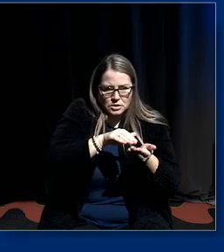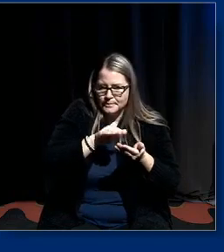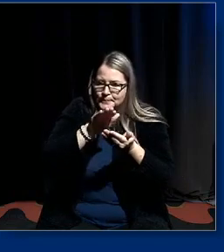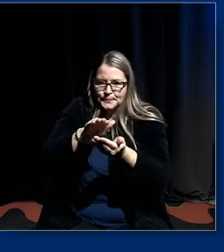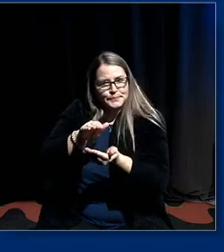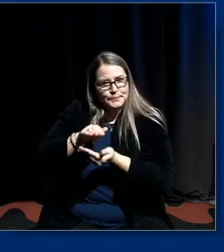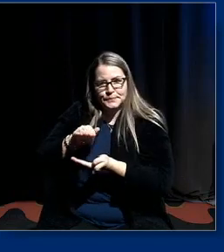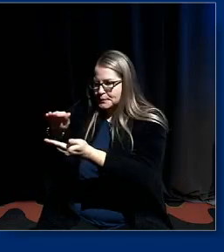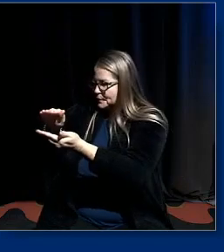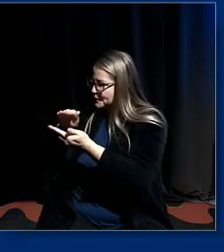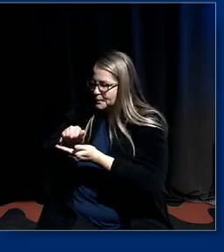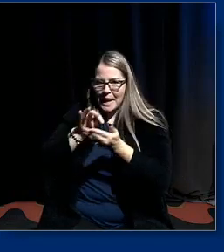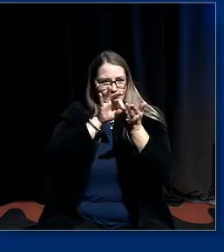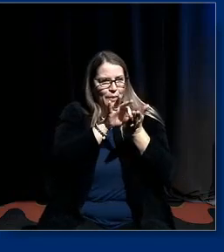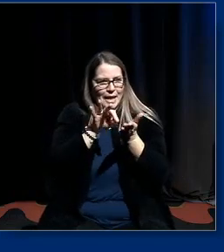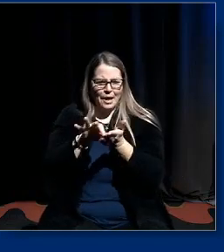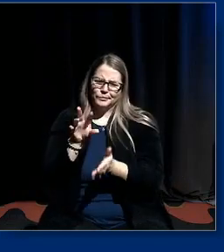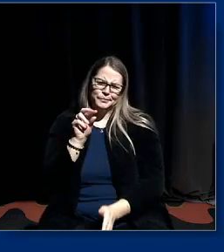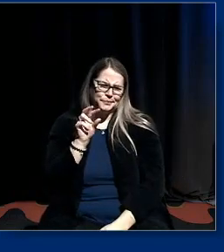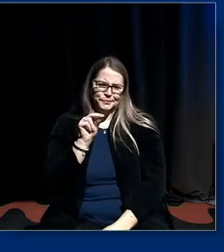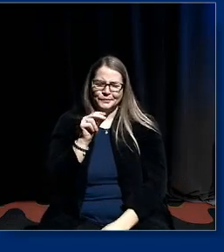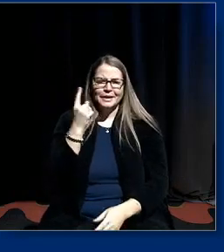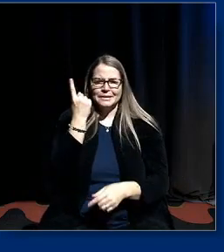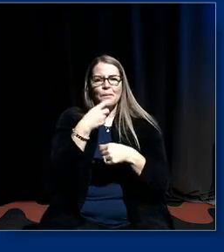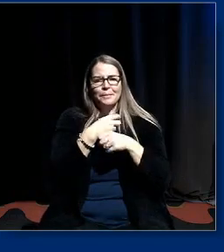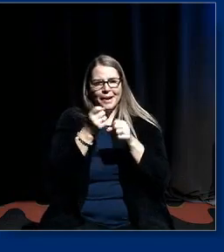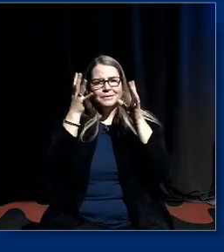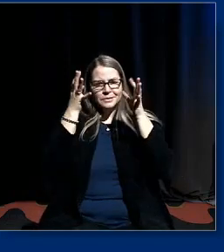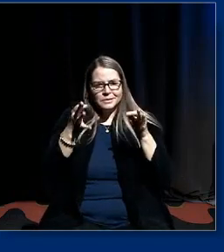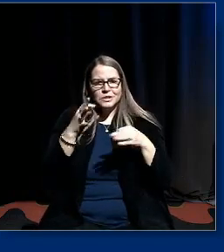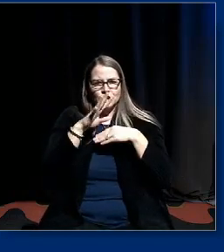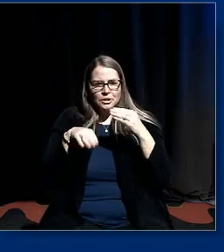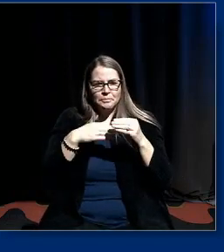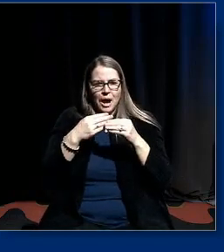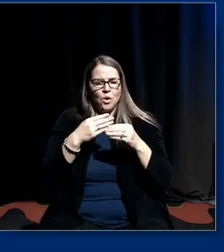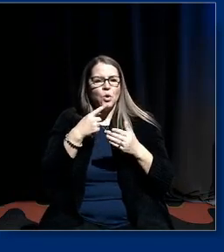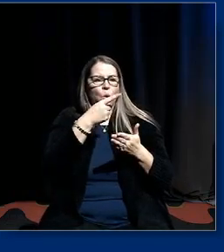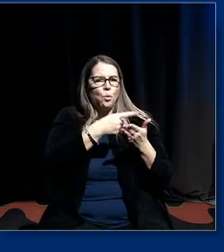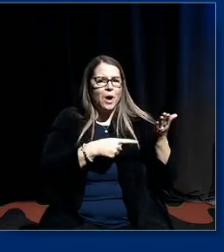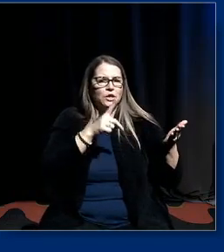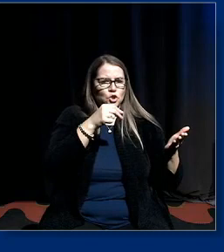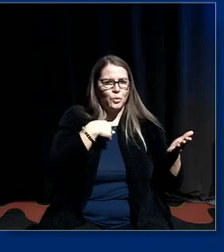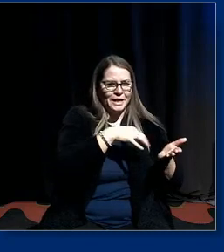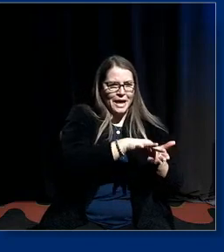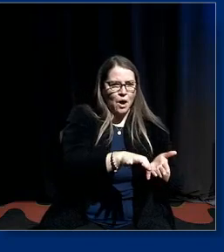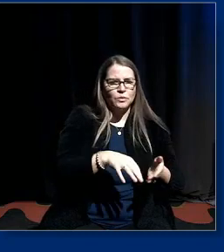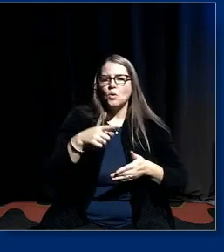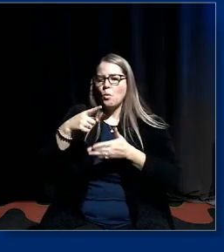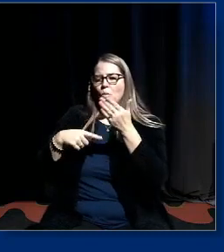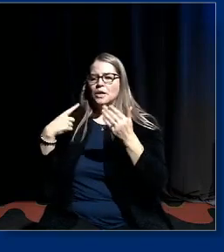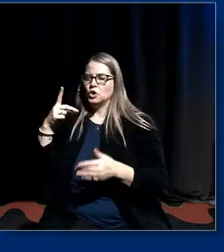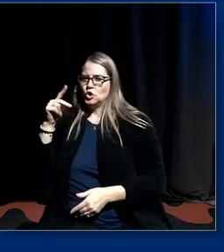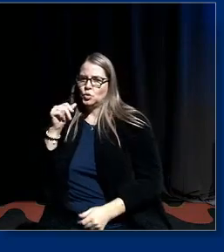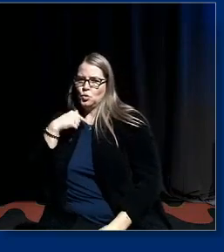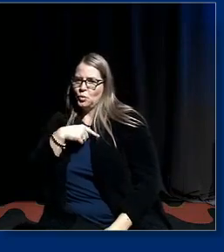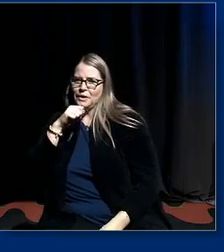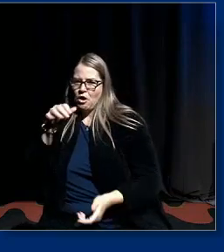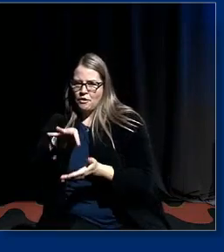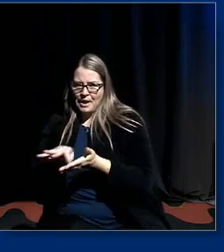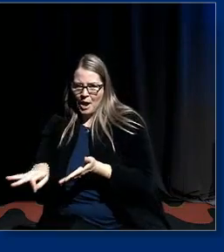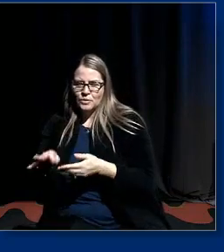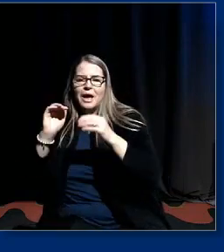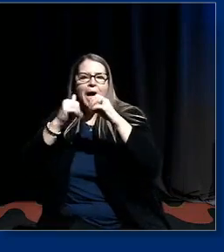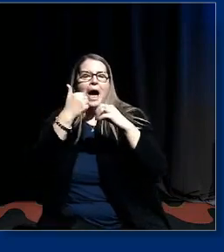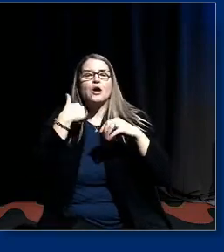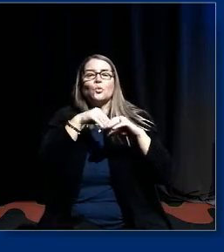and count somebody makes a decision about what do we count and what don't we count um how do we put people in